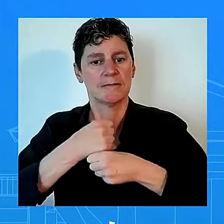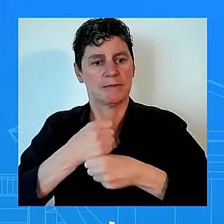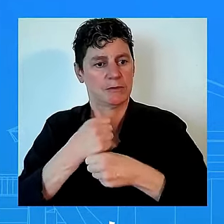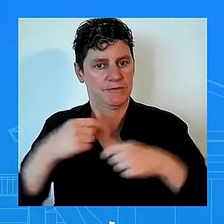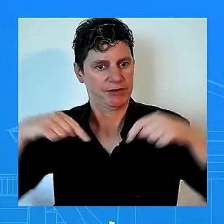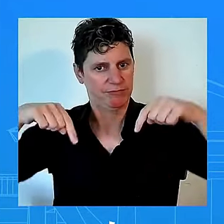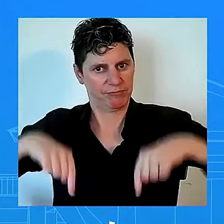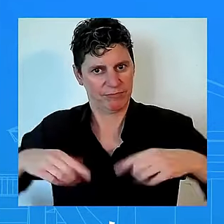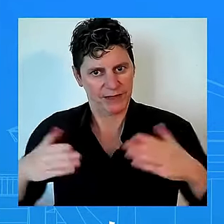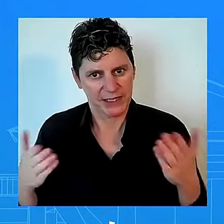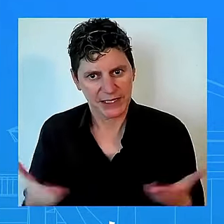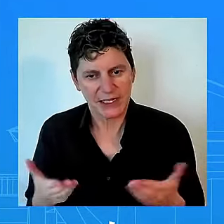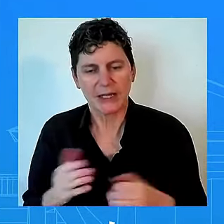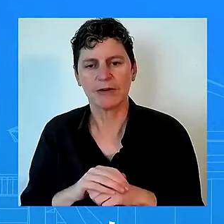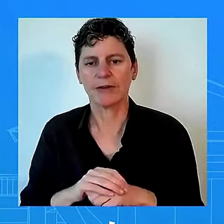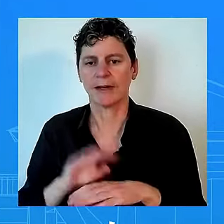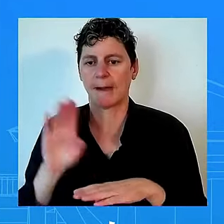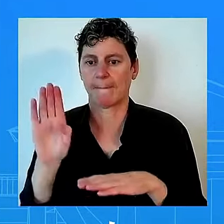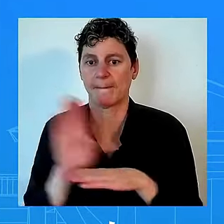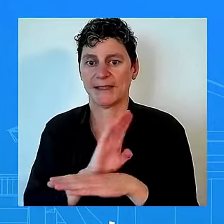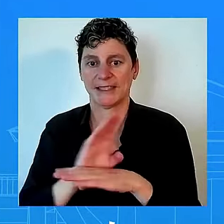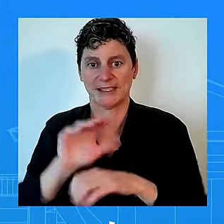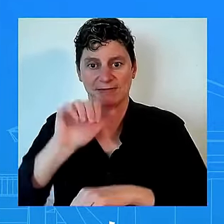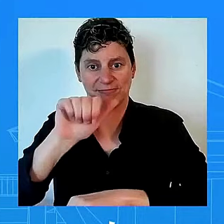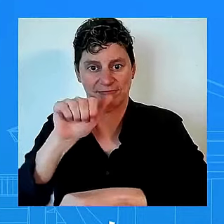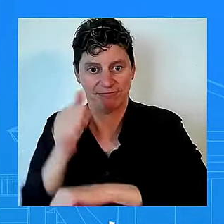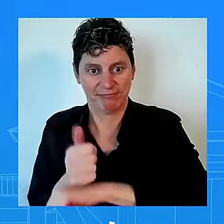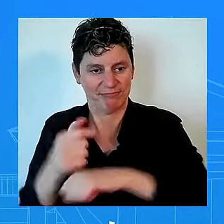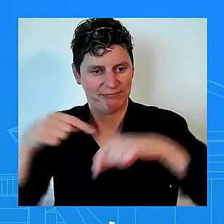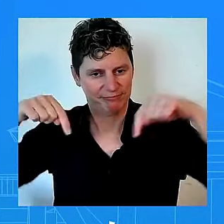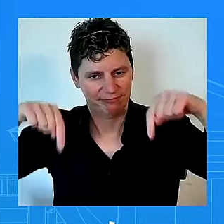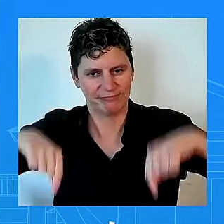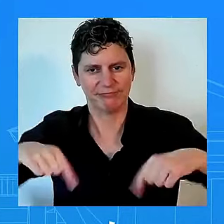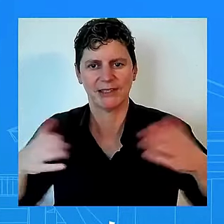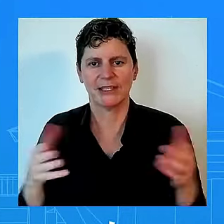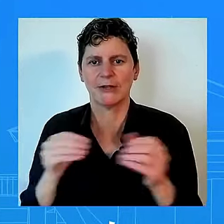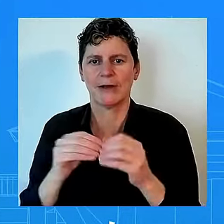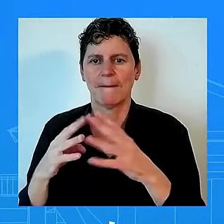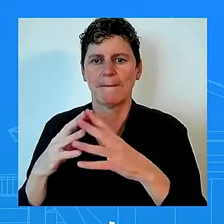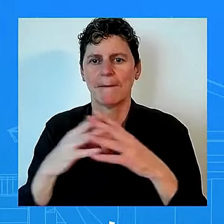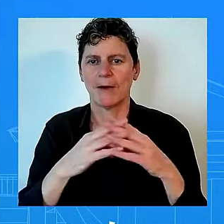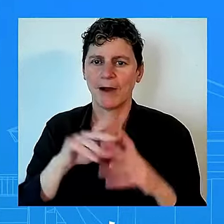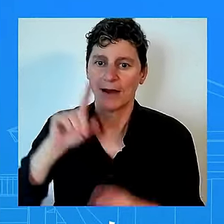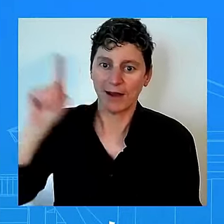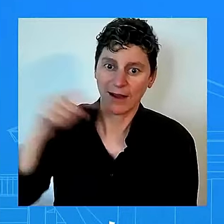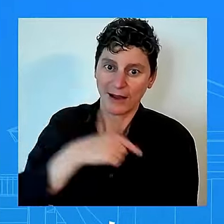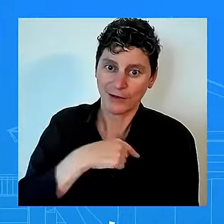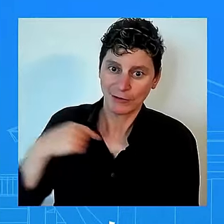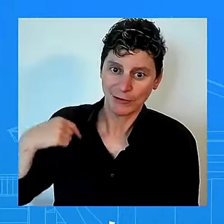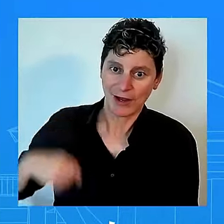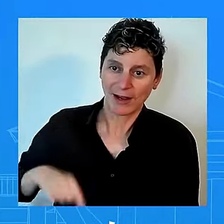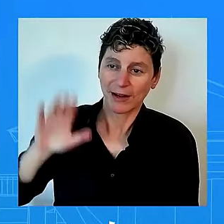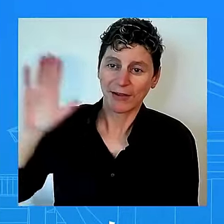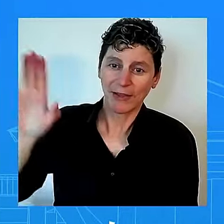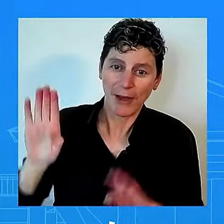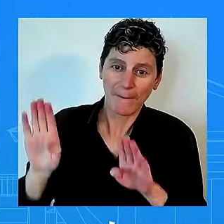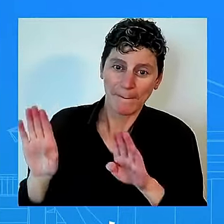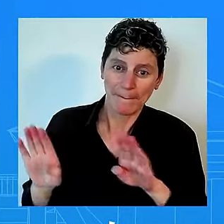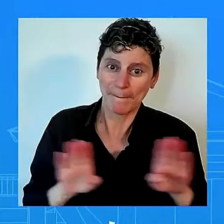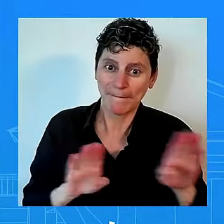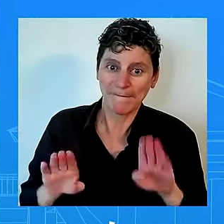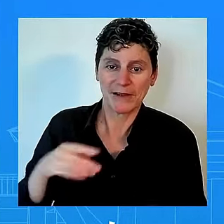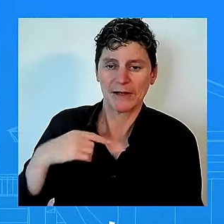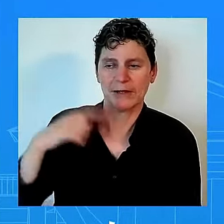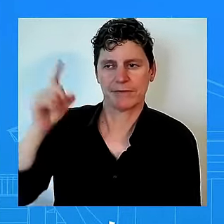uh uh china's um behavior uh and i think that matters i'm sorry i should have been more clear how is it not